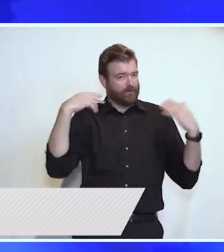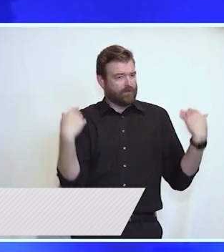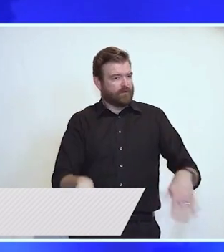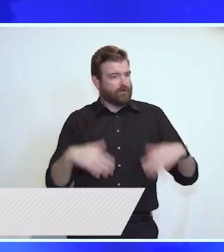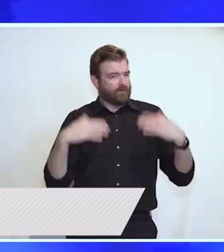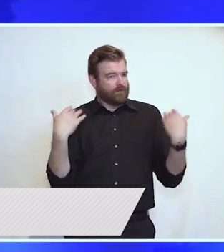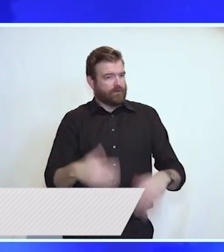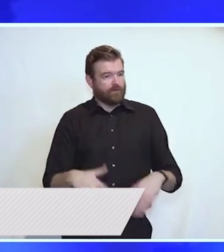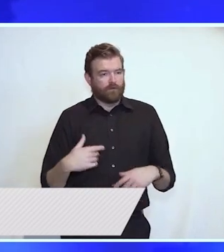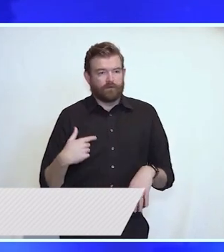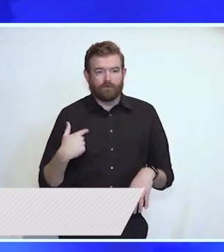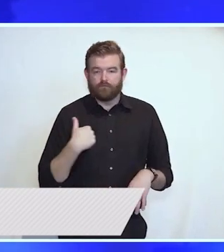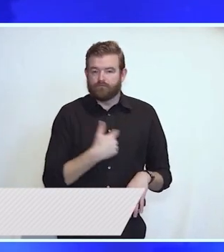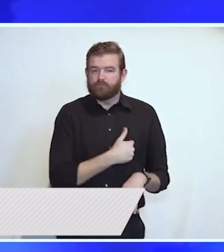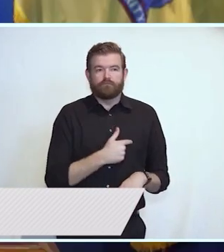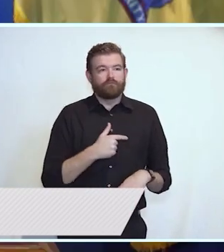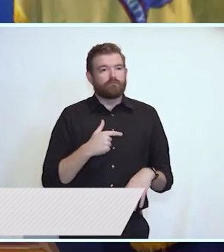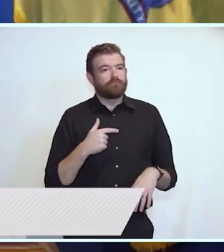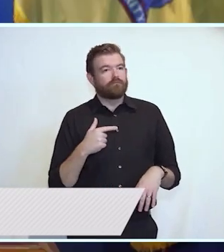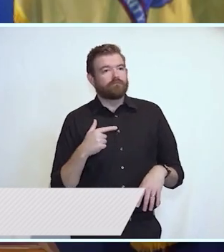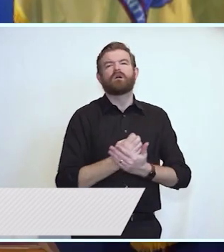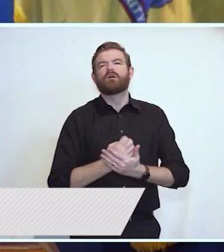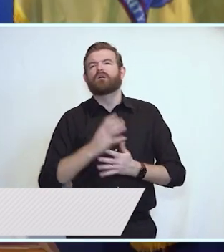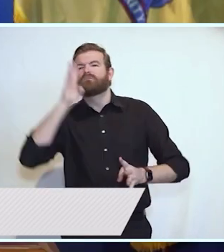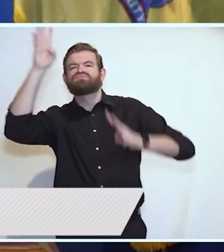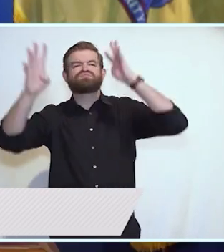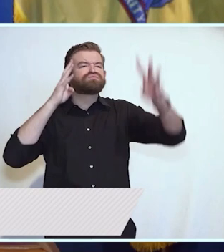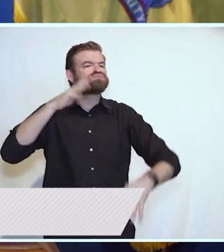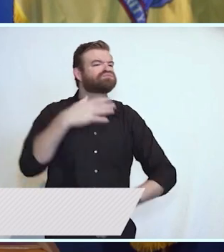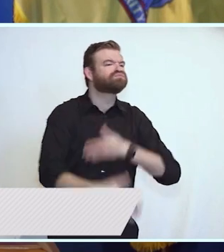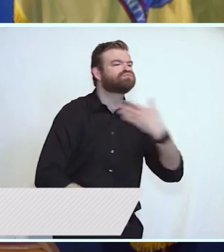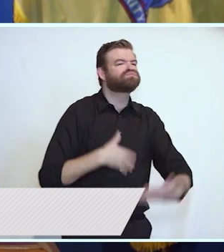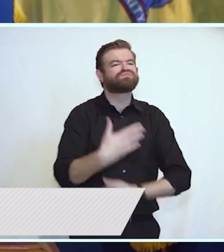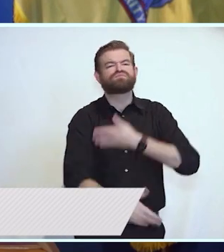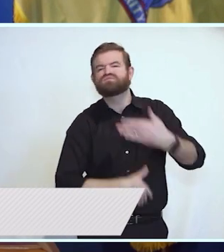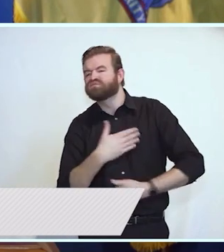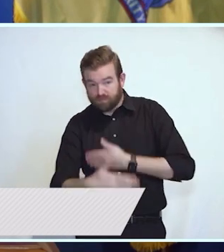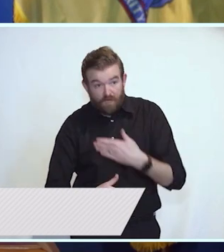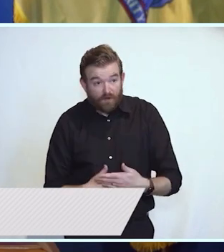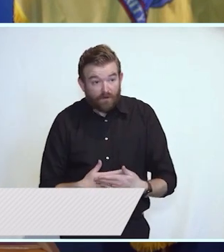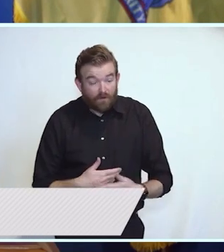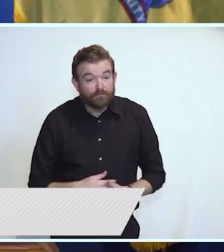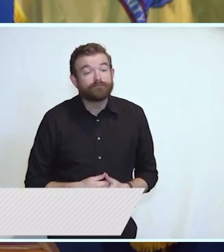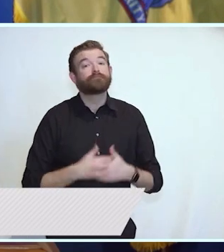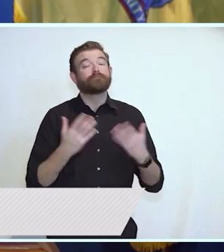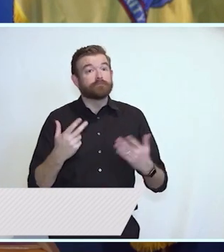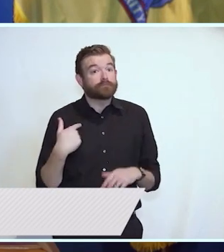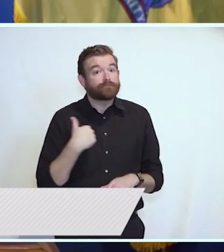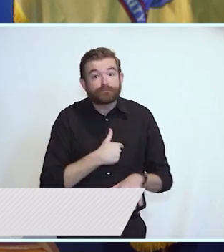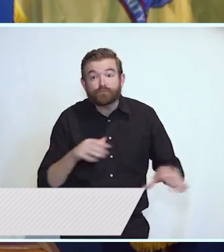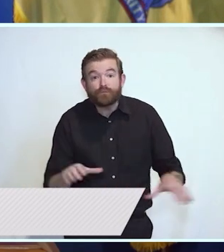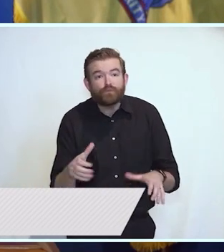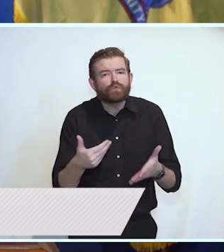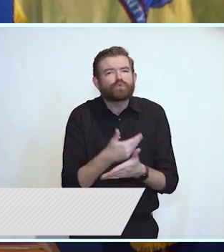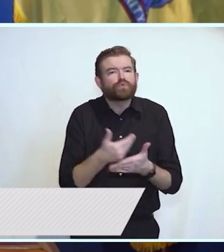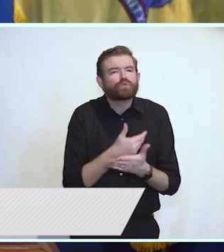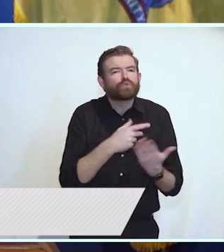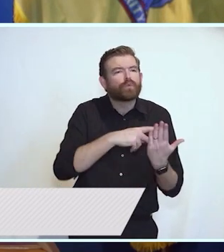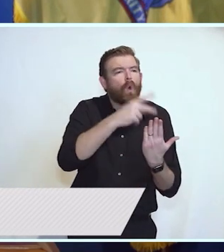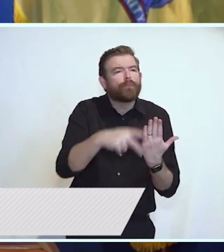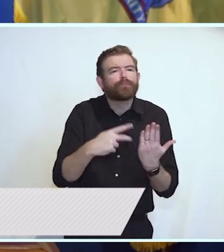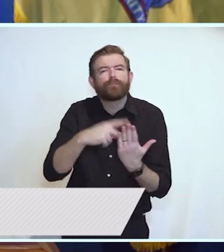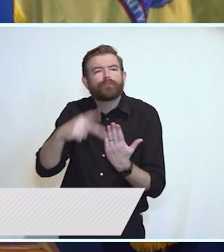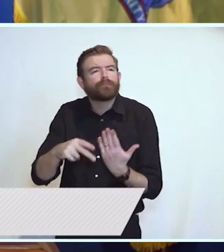of this and will continue to be. And while we take on these new initiatives we also have some unfinished business from